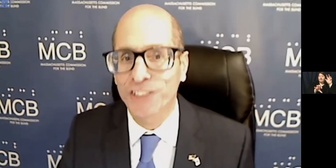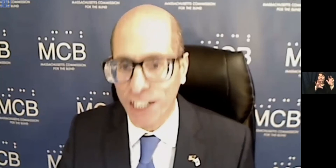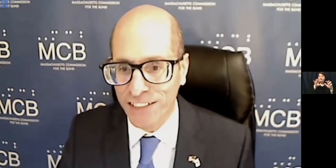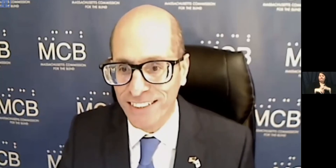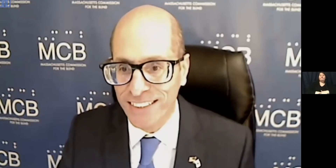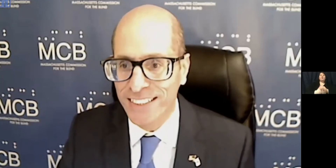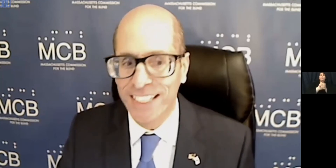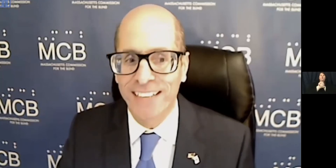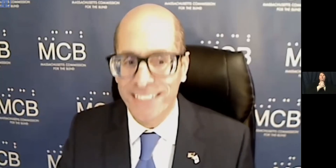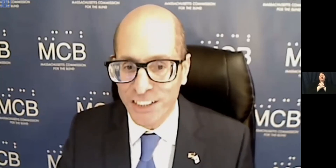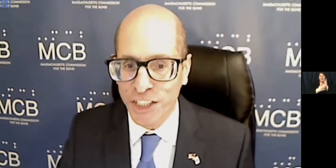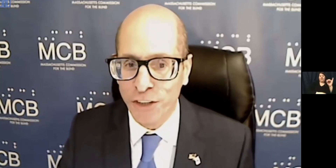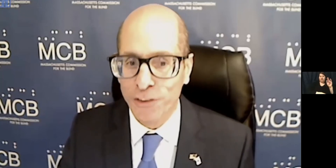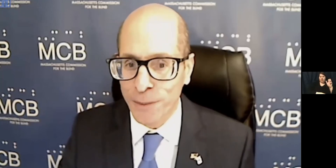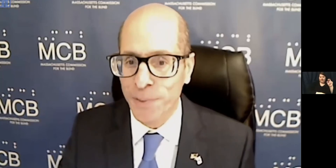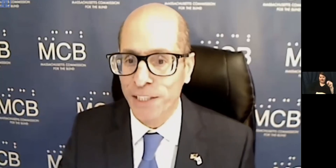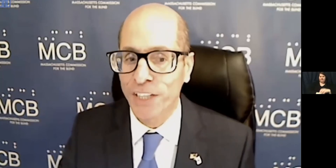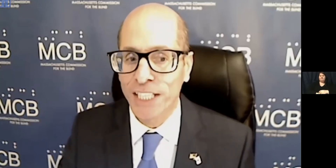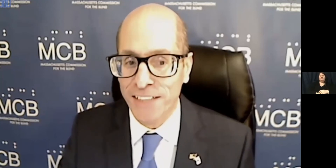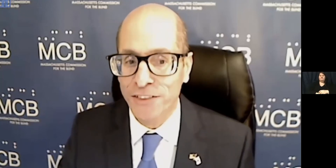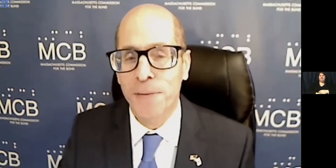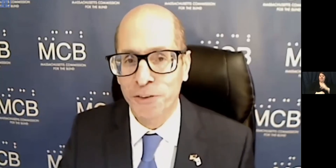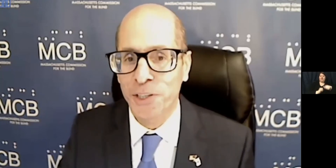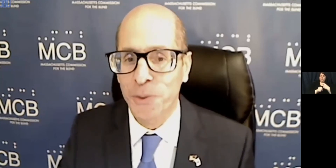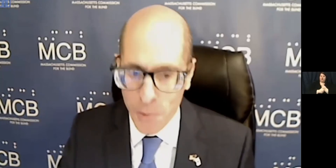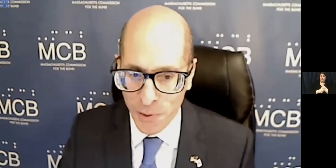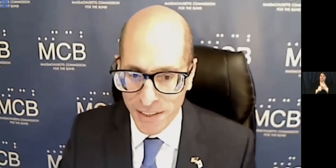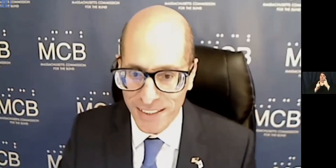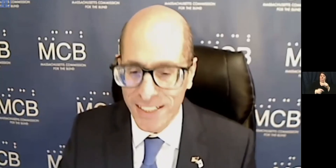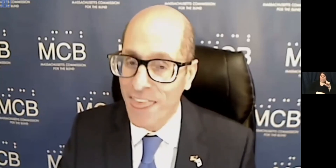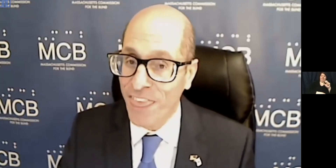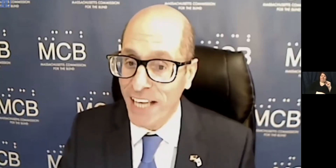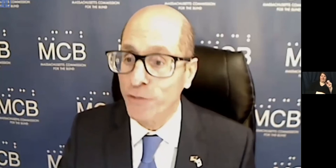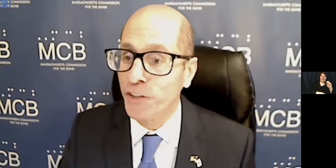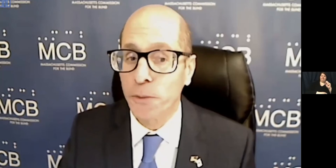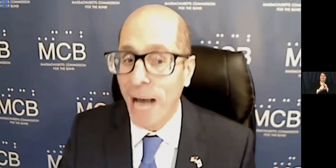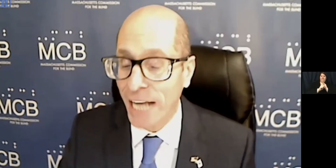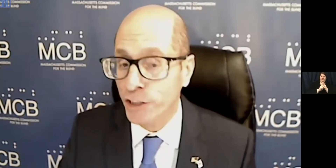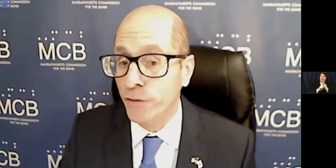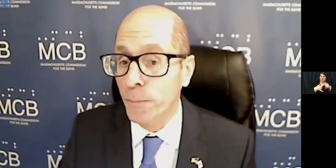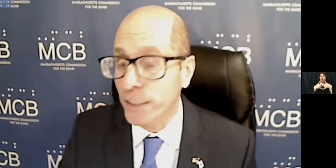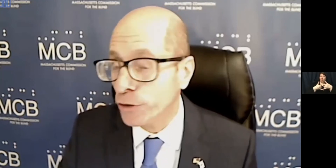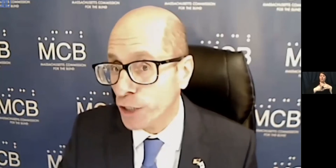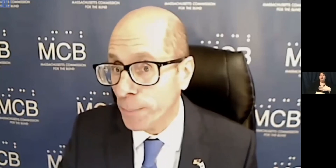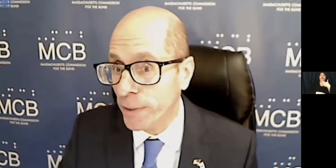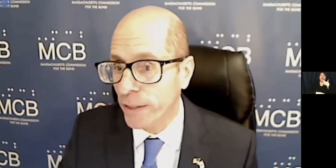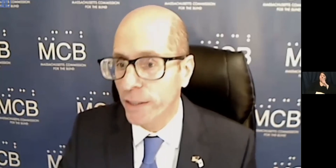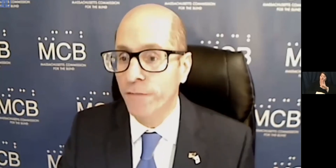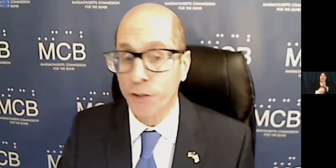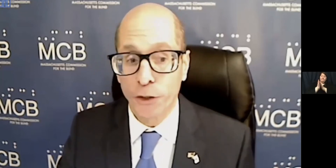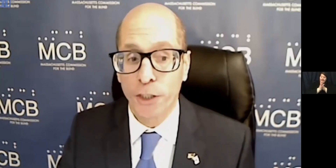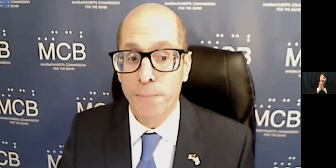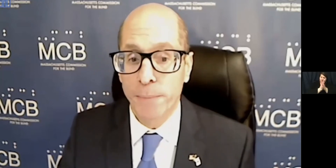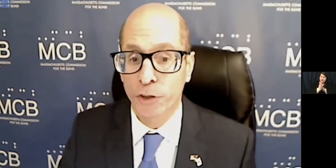Congratulations, Justin, as this year's recipient of the Lens Mentoring Award. Thank you for your passion for mentorship,